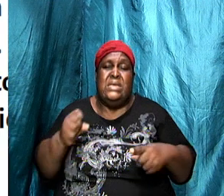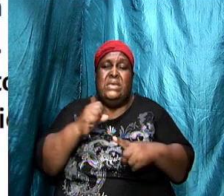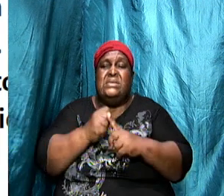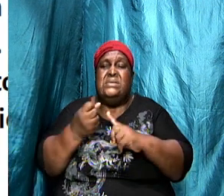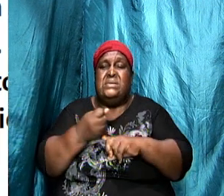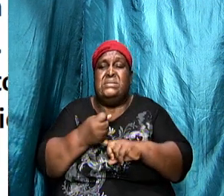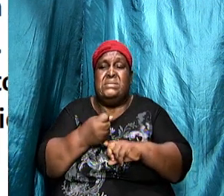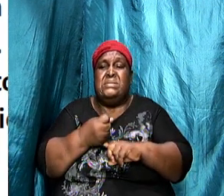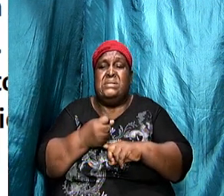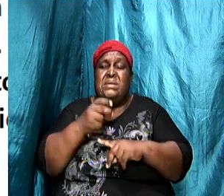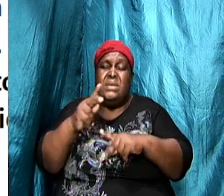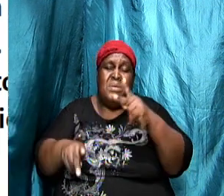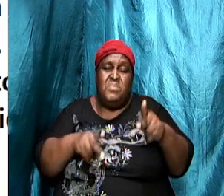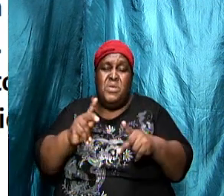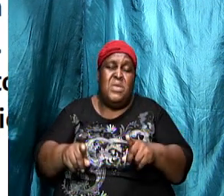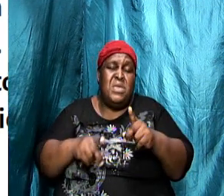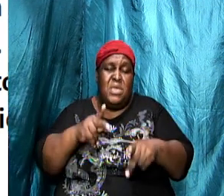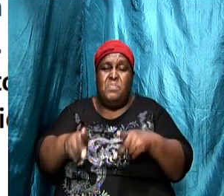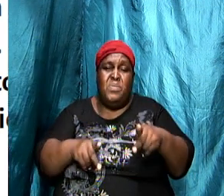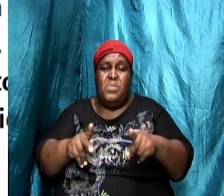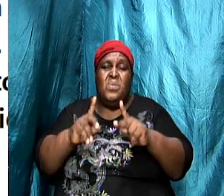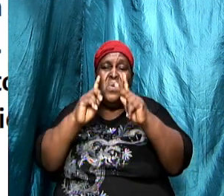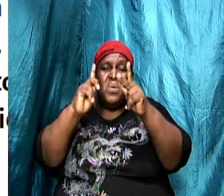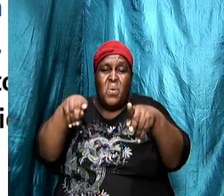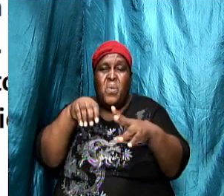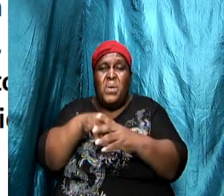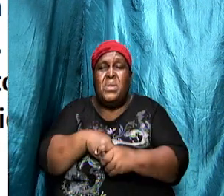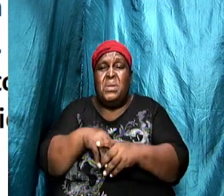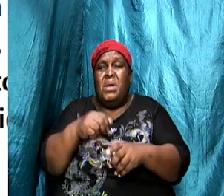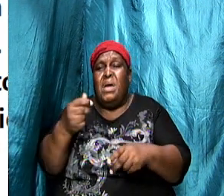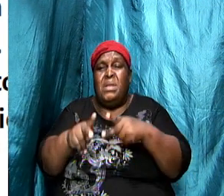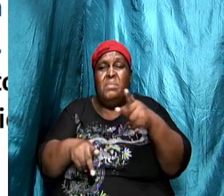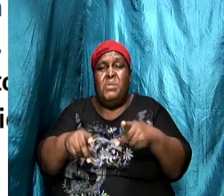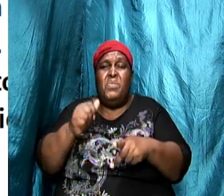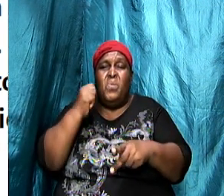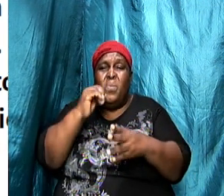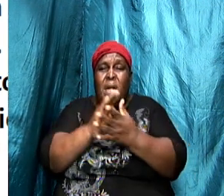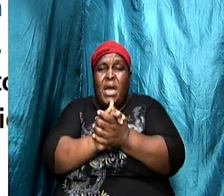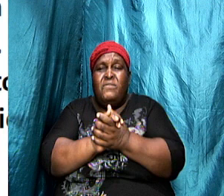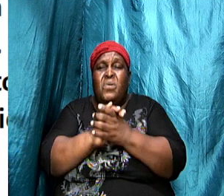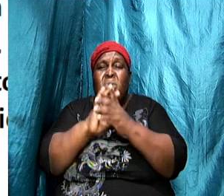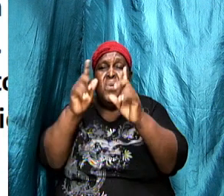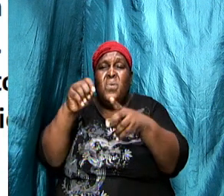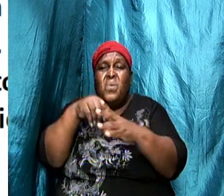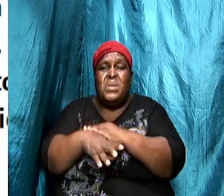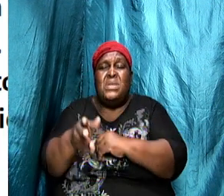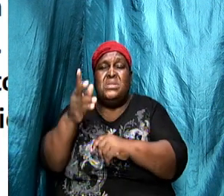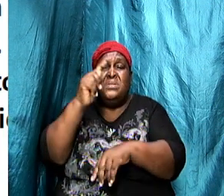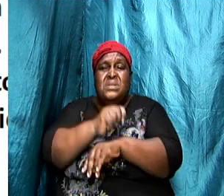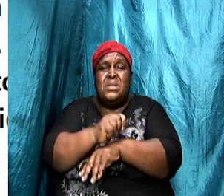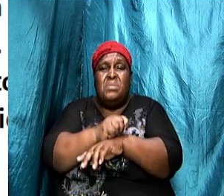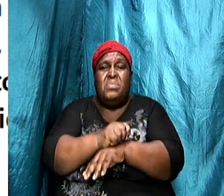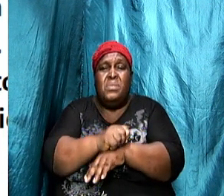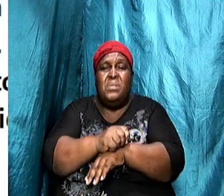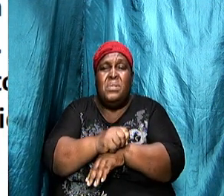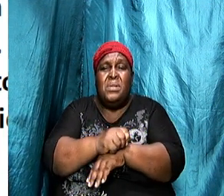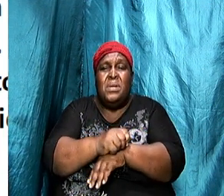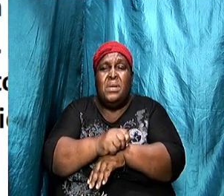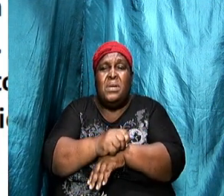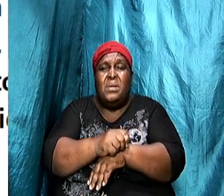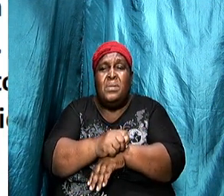all people going in with other people's wife going into the temple and a part of the ritual was to